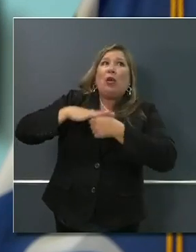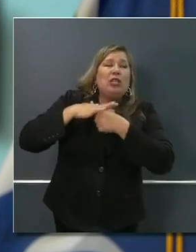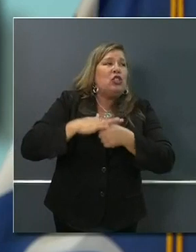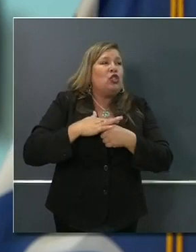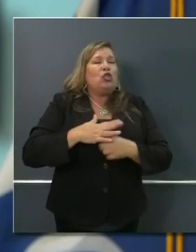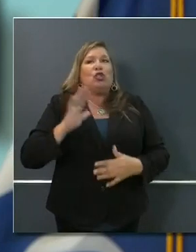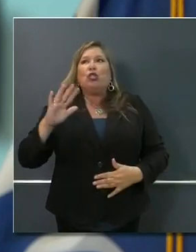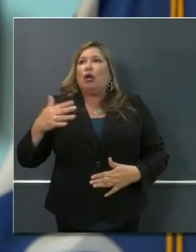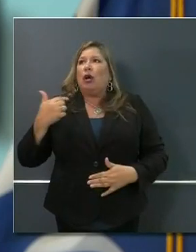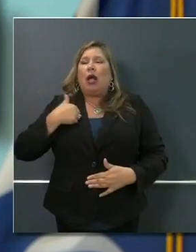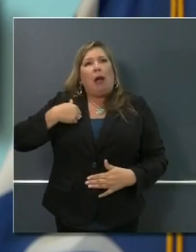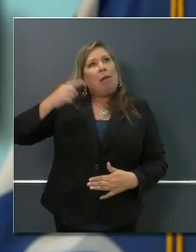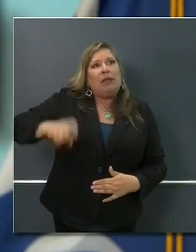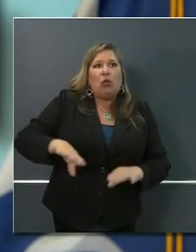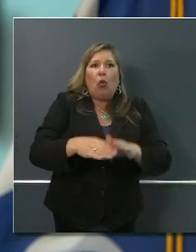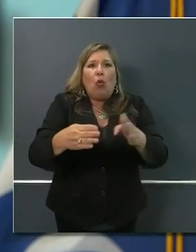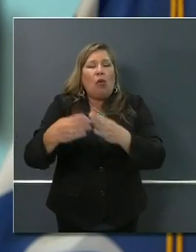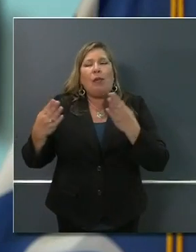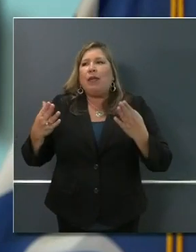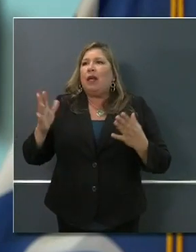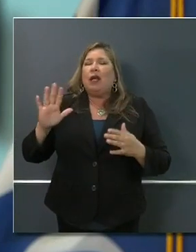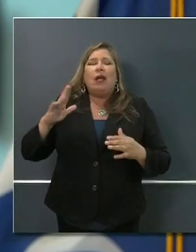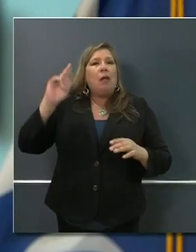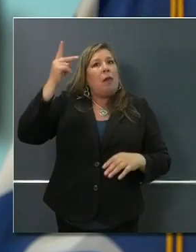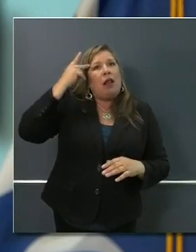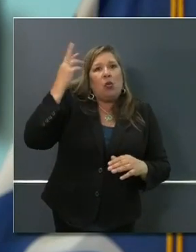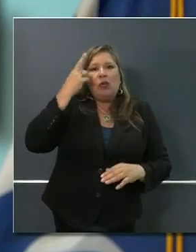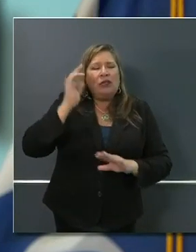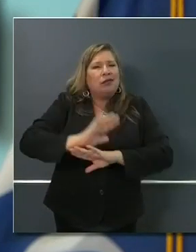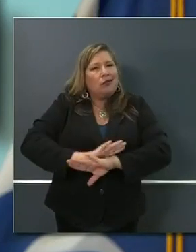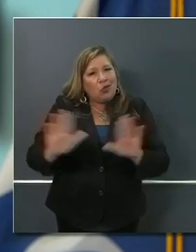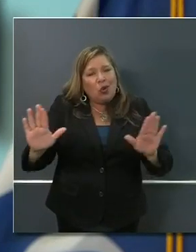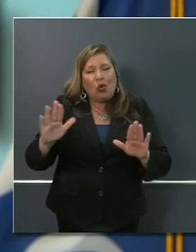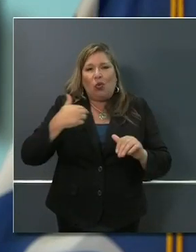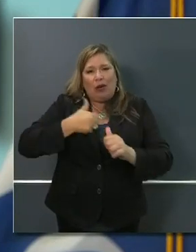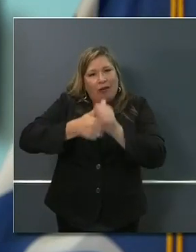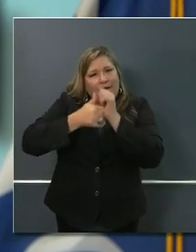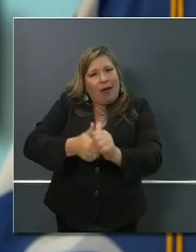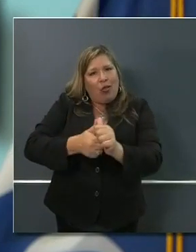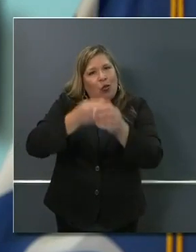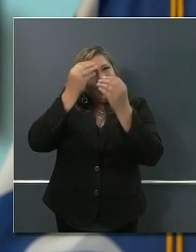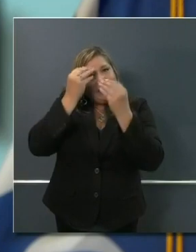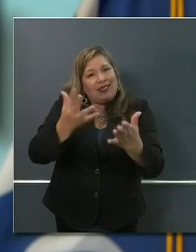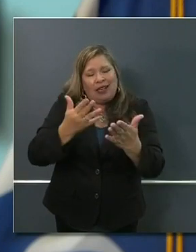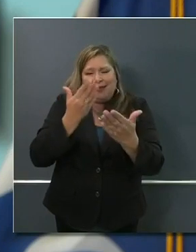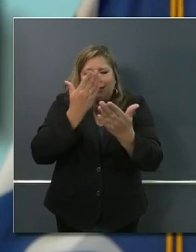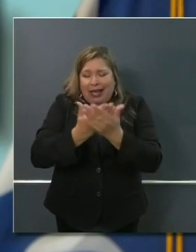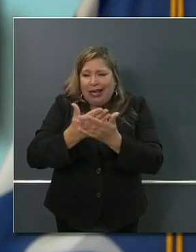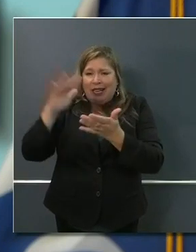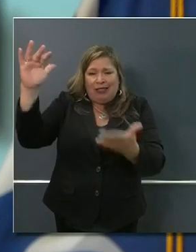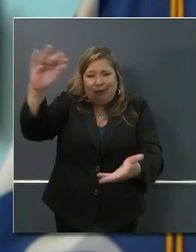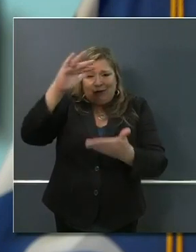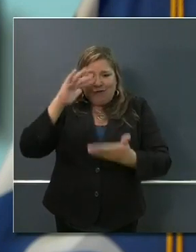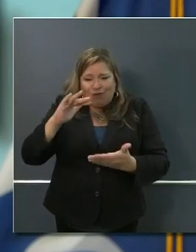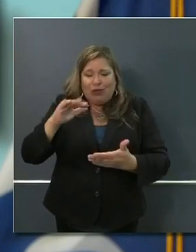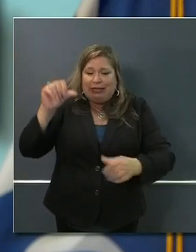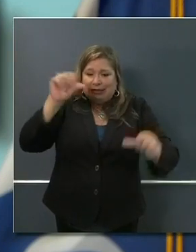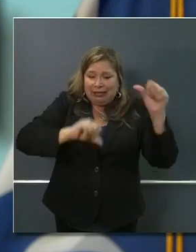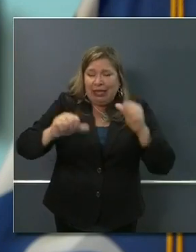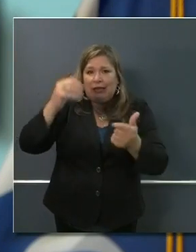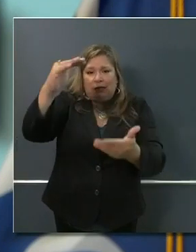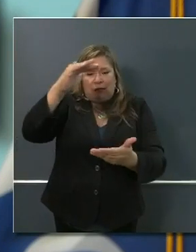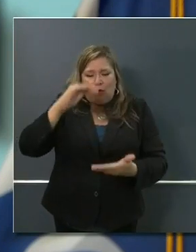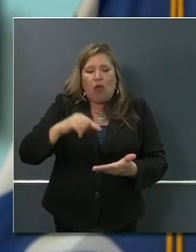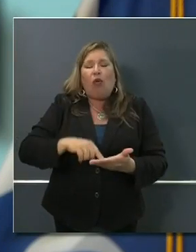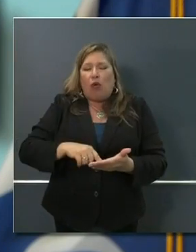not on the basis of promotion, but on the basis of data, on the basis of science, and on the basis that is unifying, I